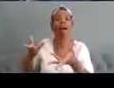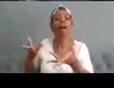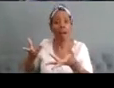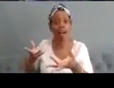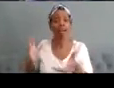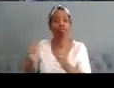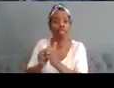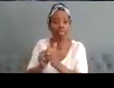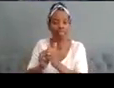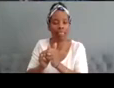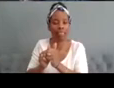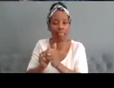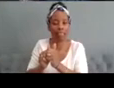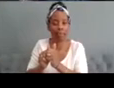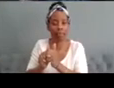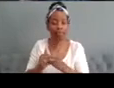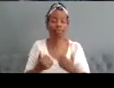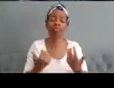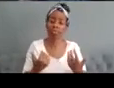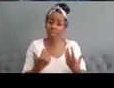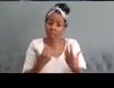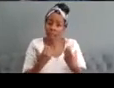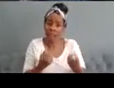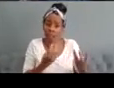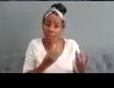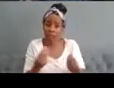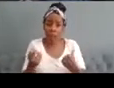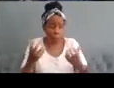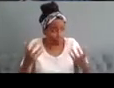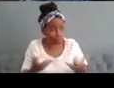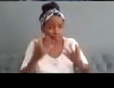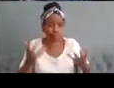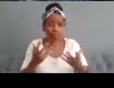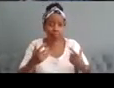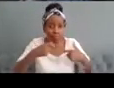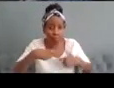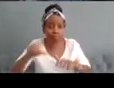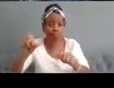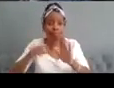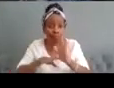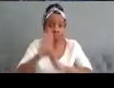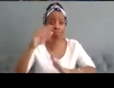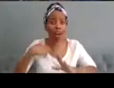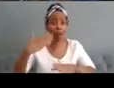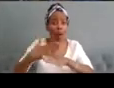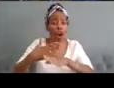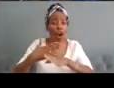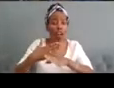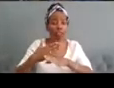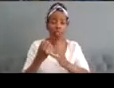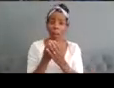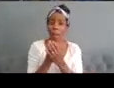greatest strength and a powerful motivation in our lives but many artists will have been denied